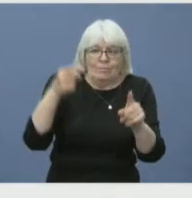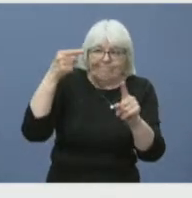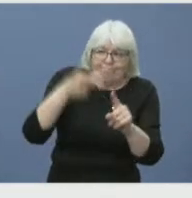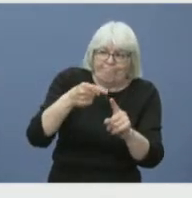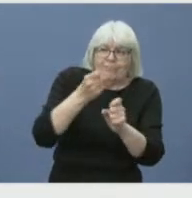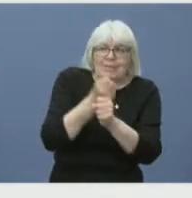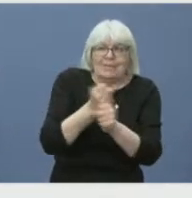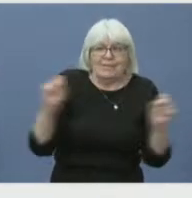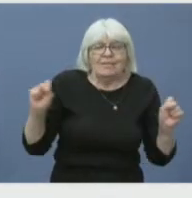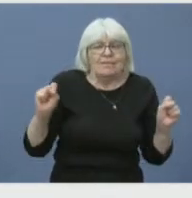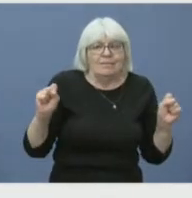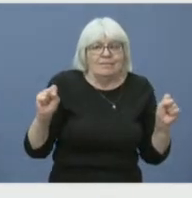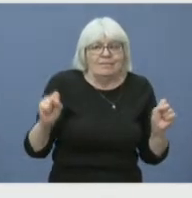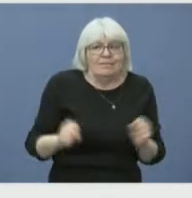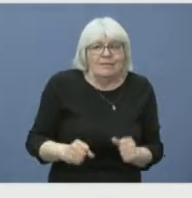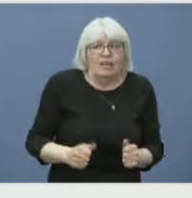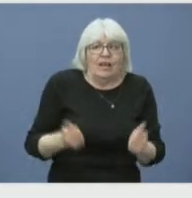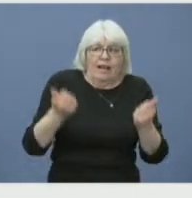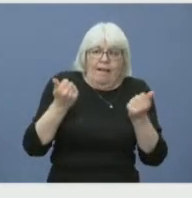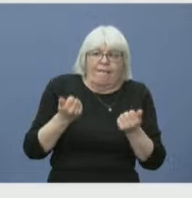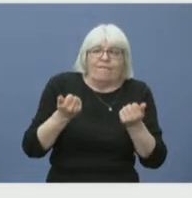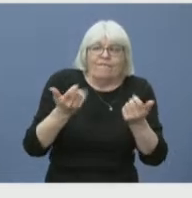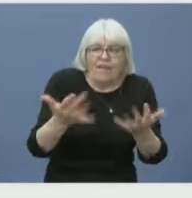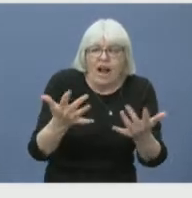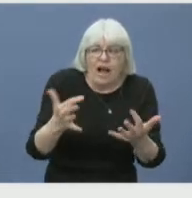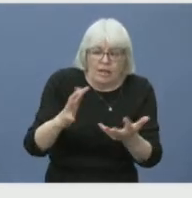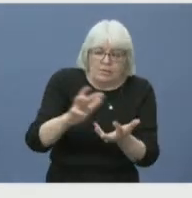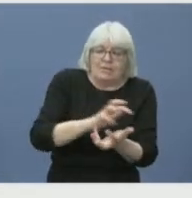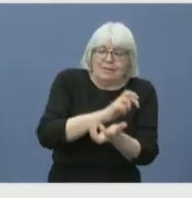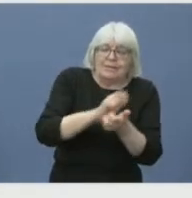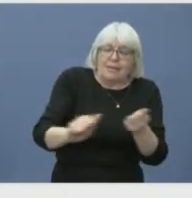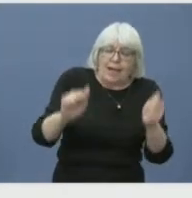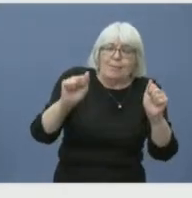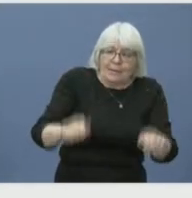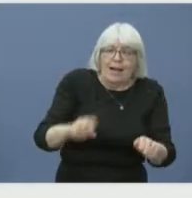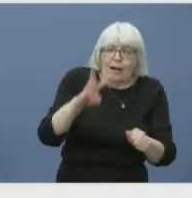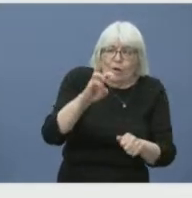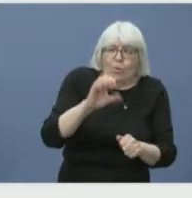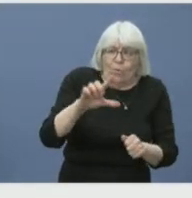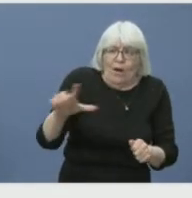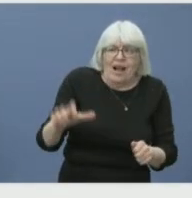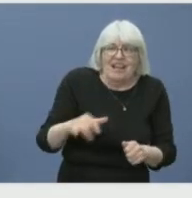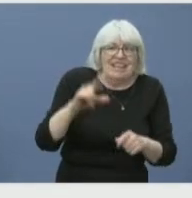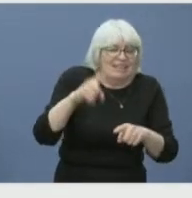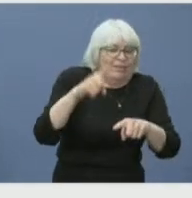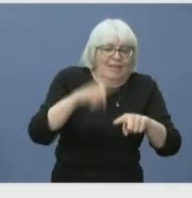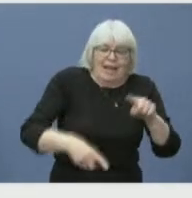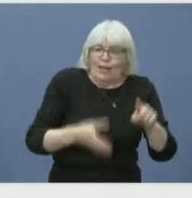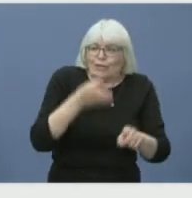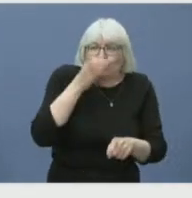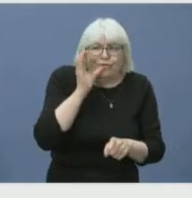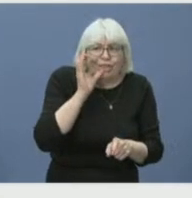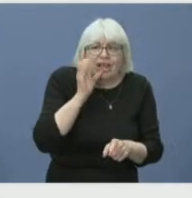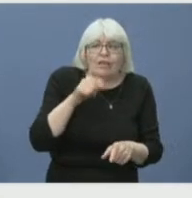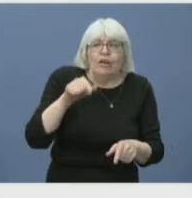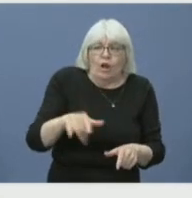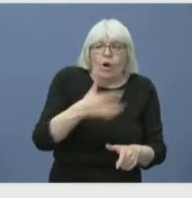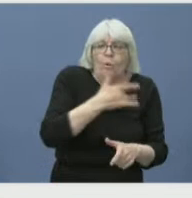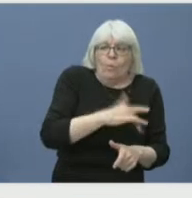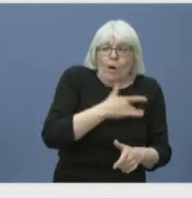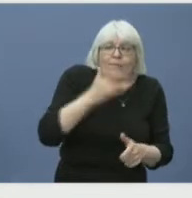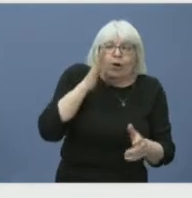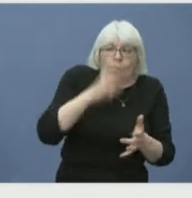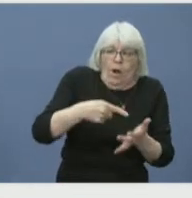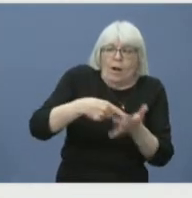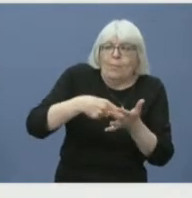Wildfires can damage wells and impact drinking water. The province will be covering the cost of well water testing kits for those who are evacuated.